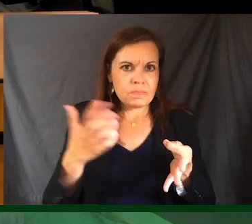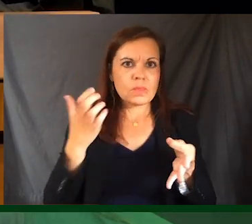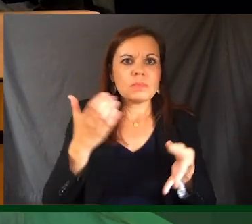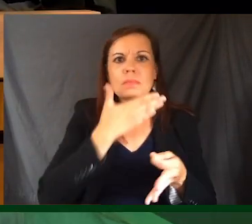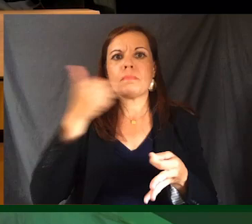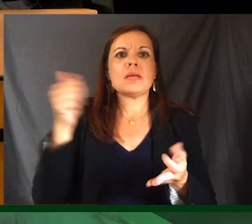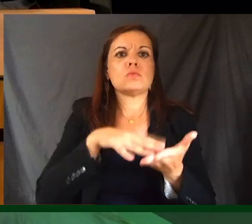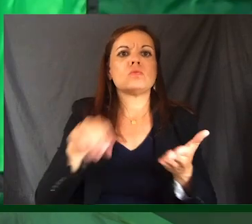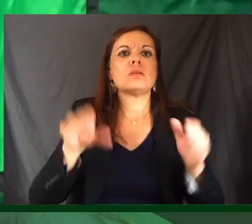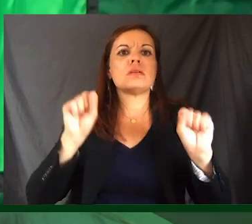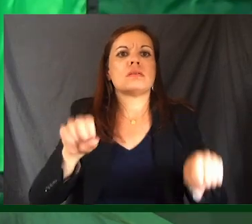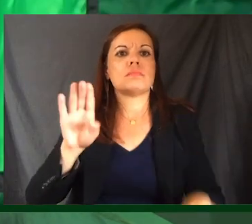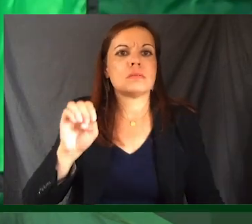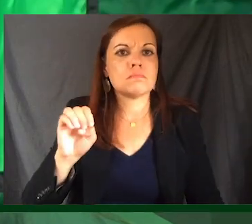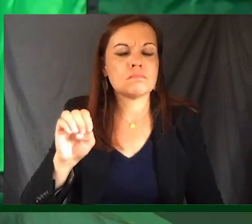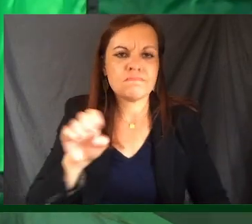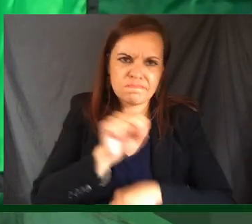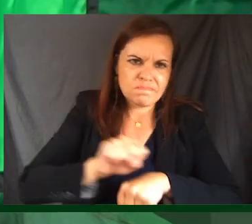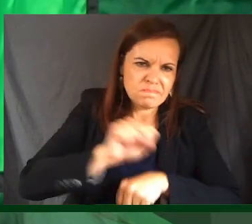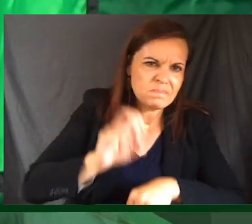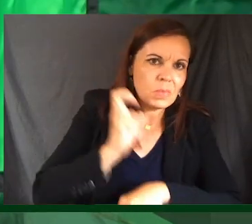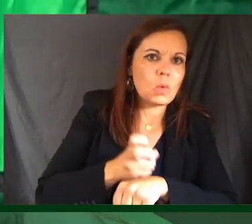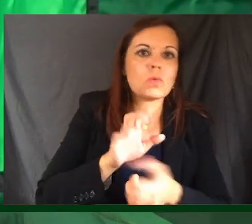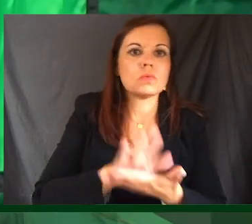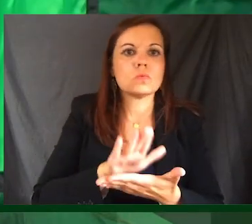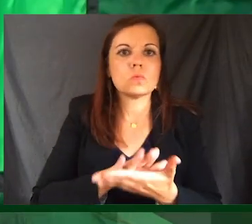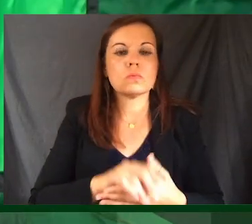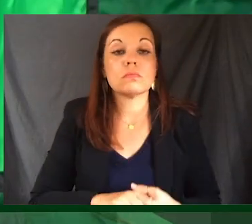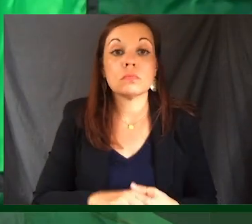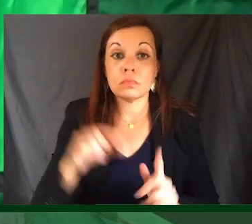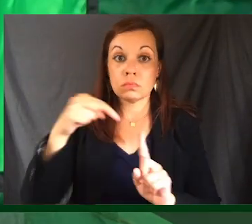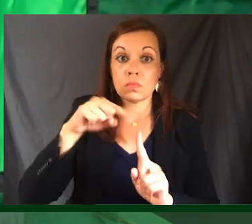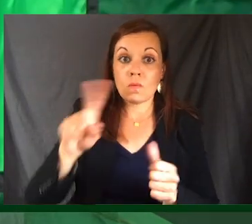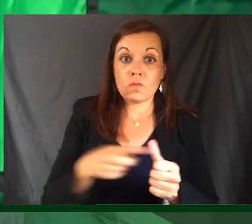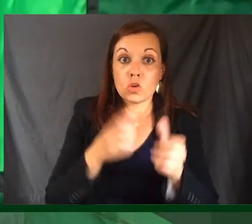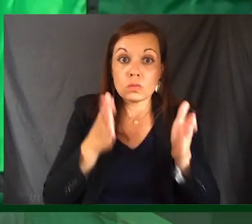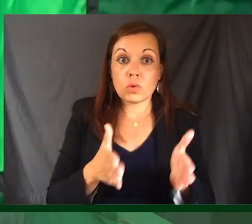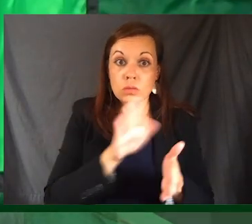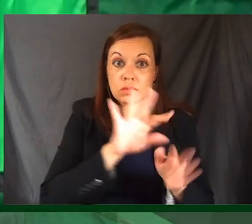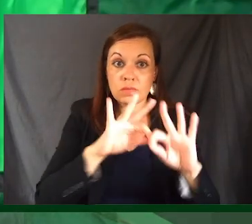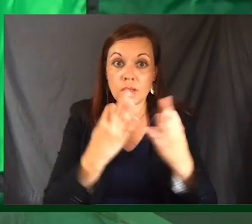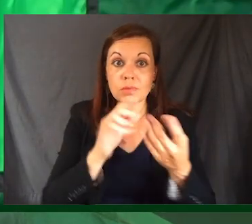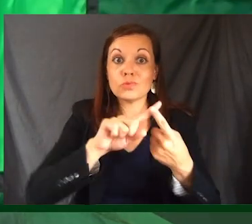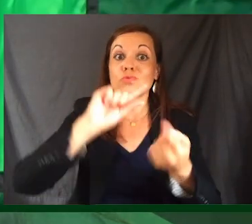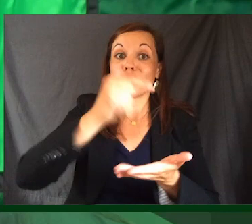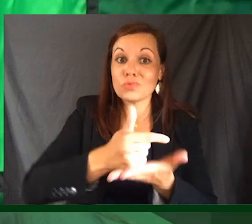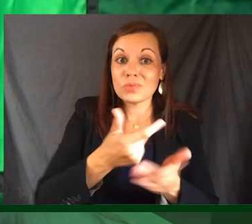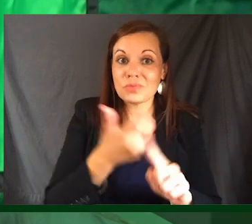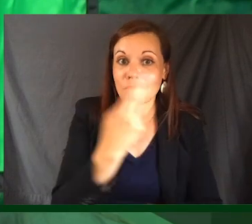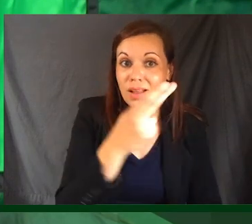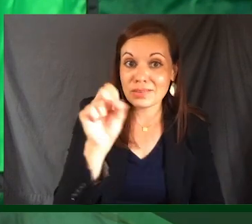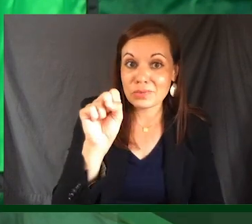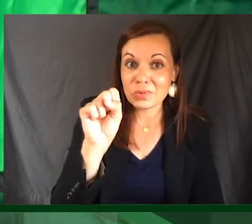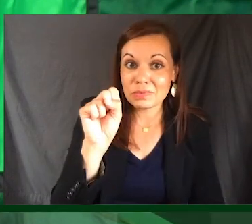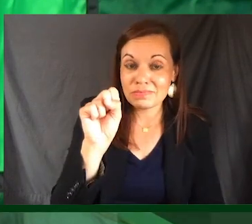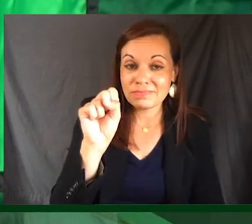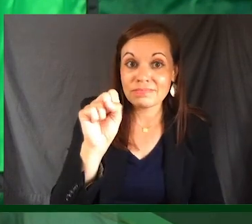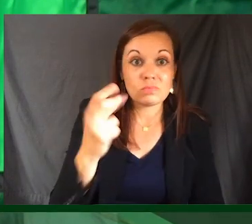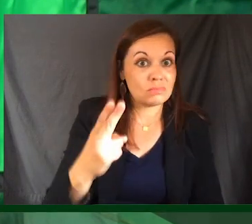hard in school. He became the first person in his family to graduate from high school with a high GPA,